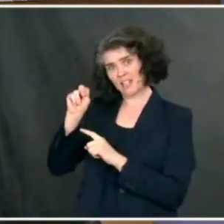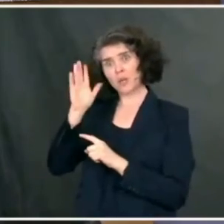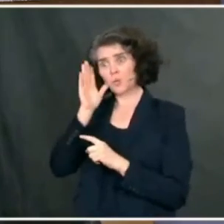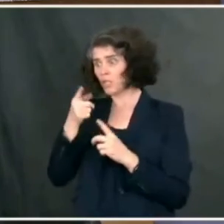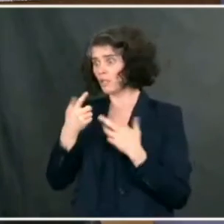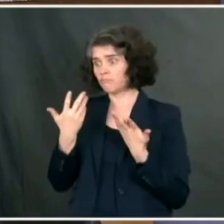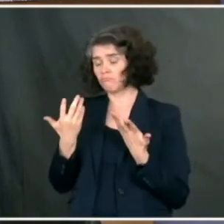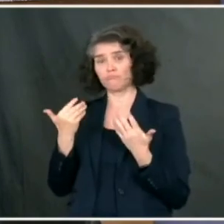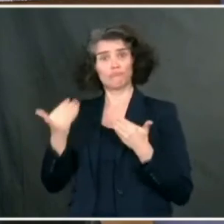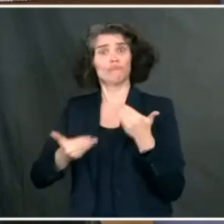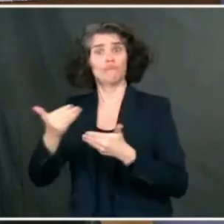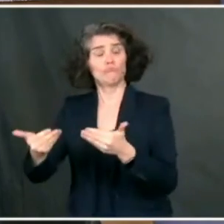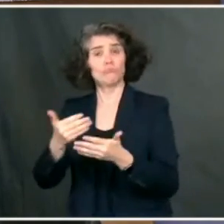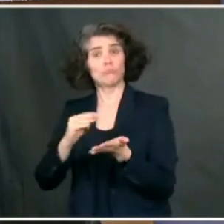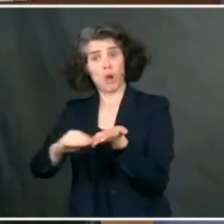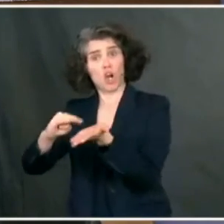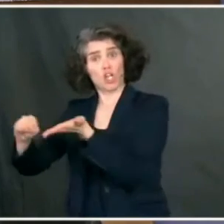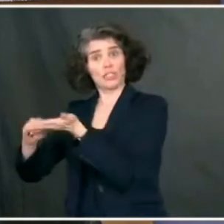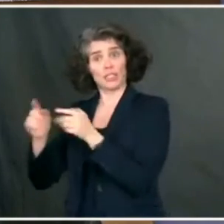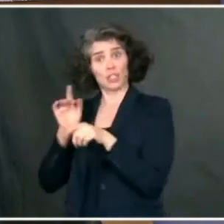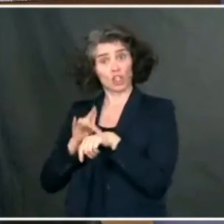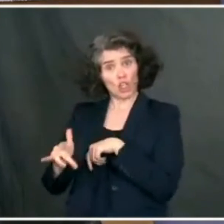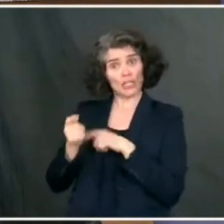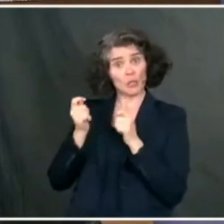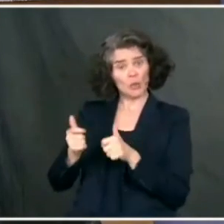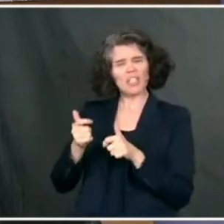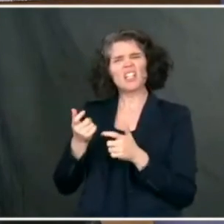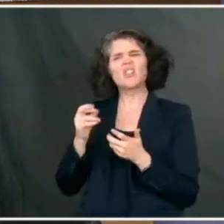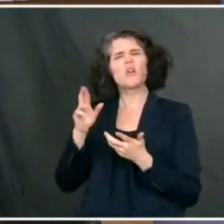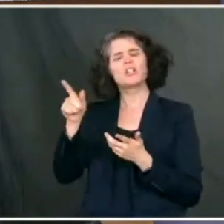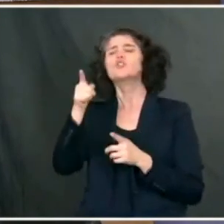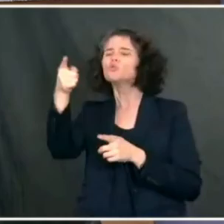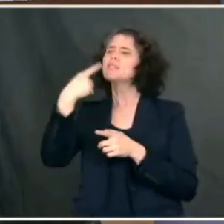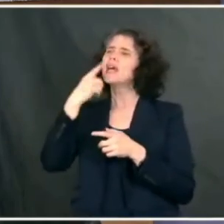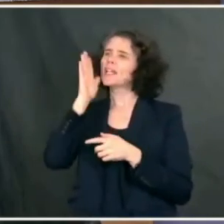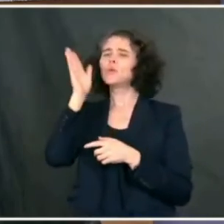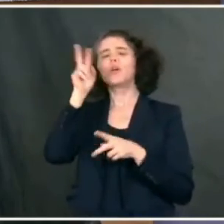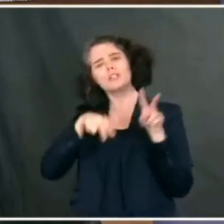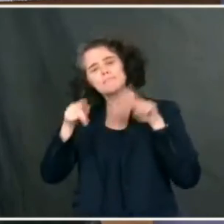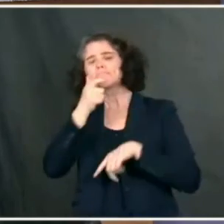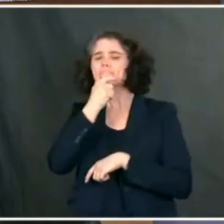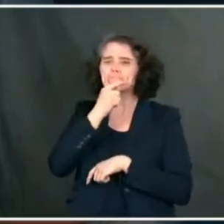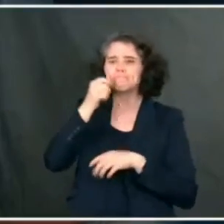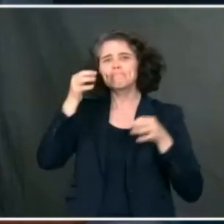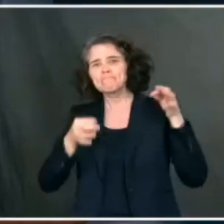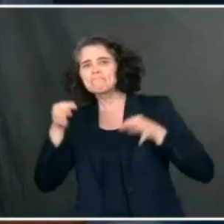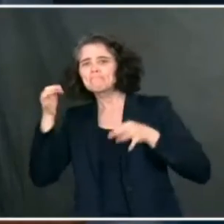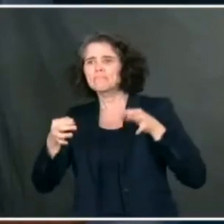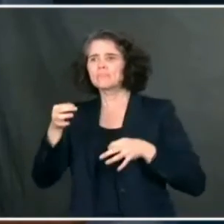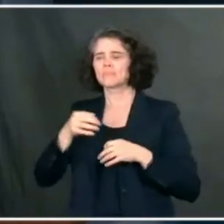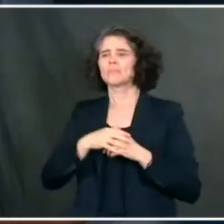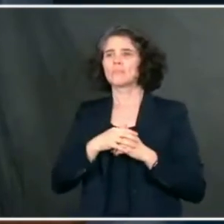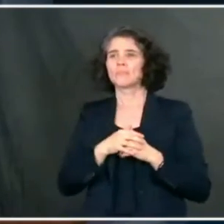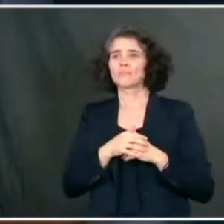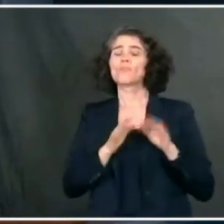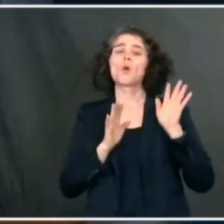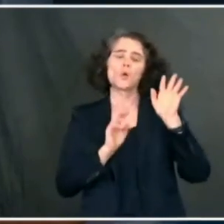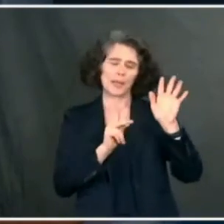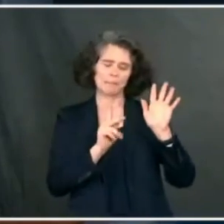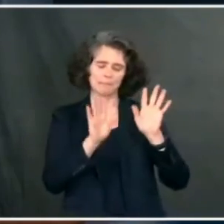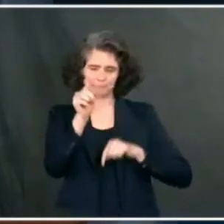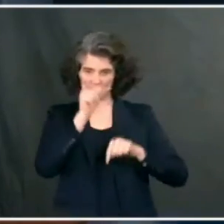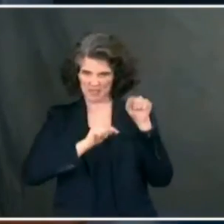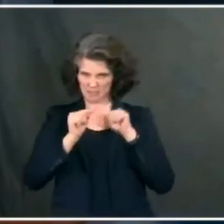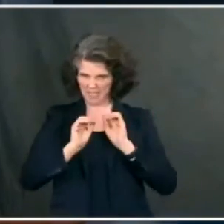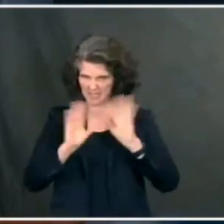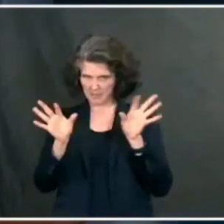Or, I mean, you said judiciously. What's his take going to be? Well, judiciously, and I'm not saying you're conveying this, but